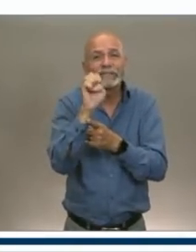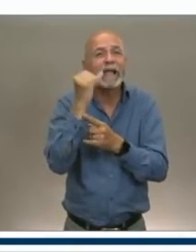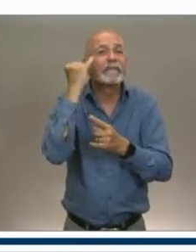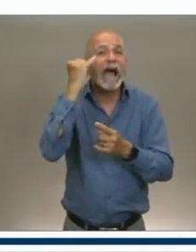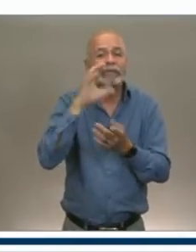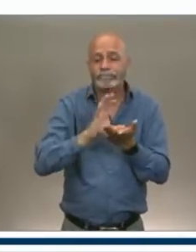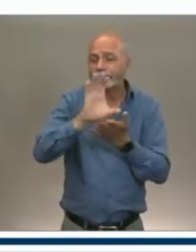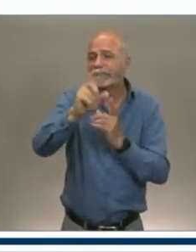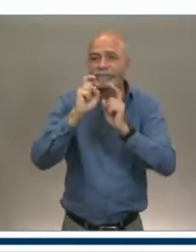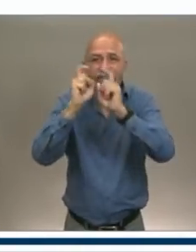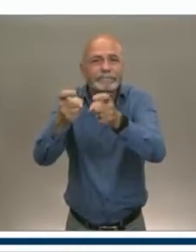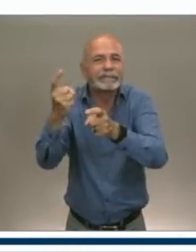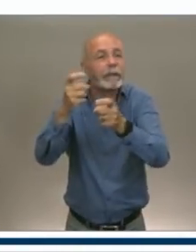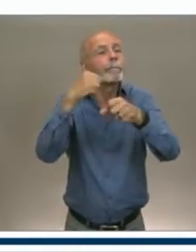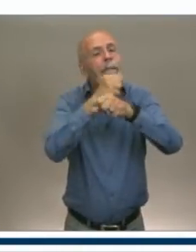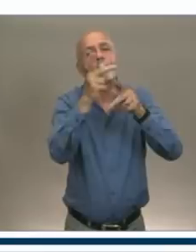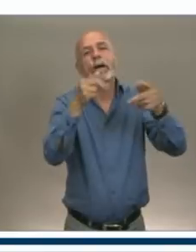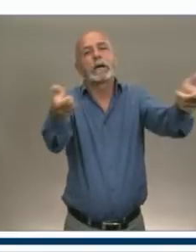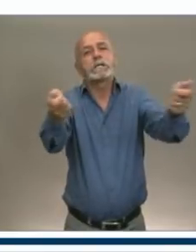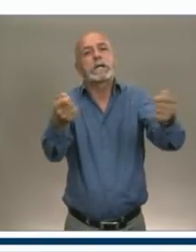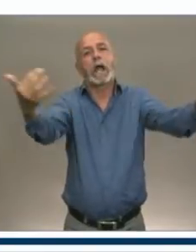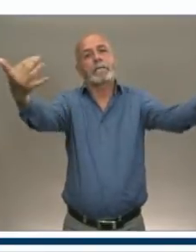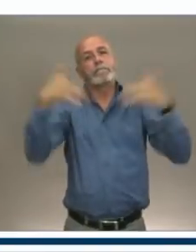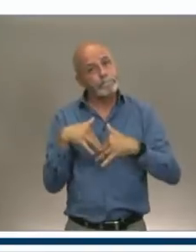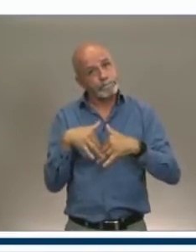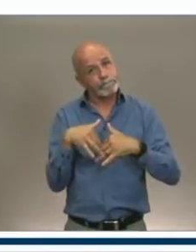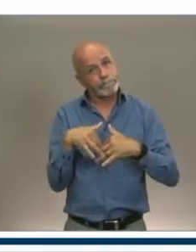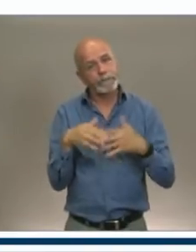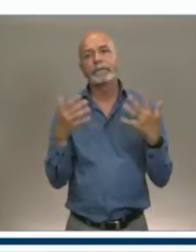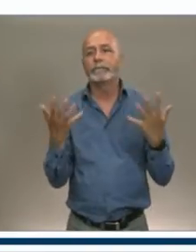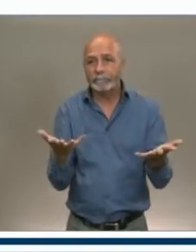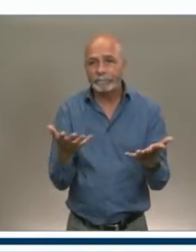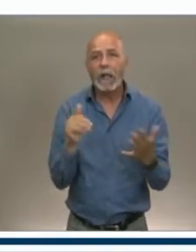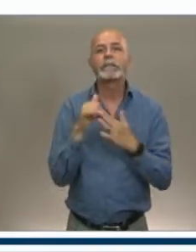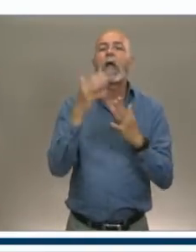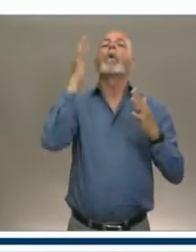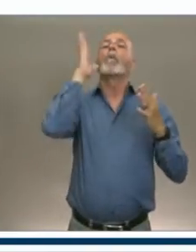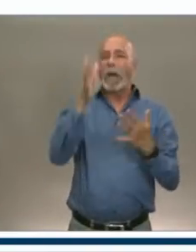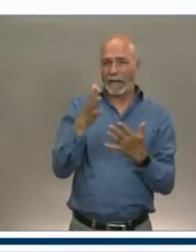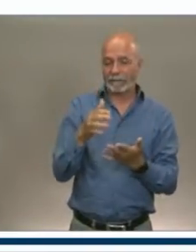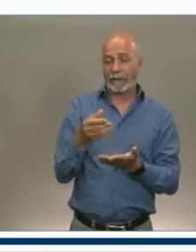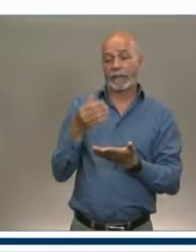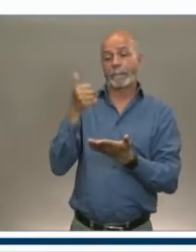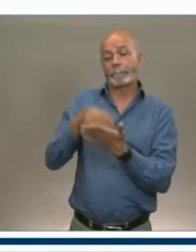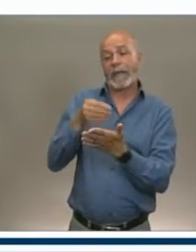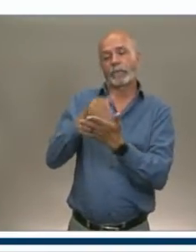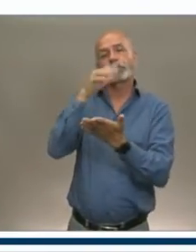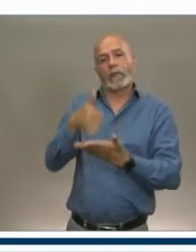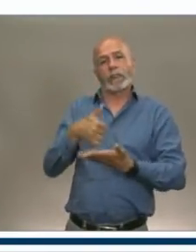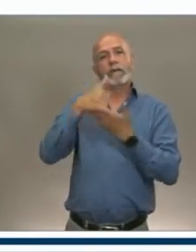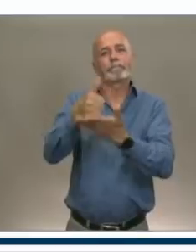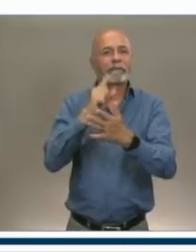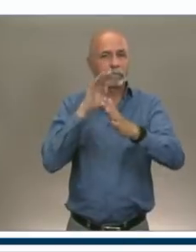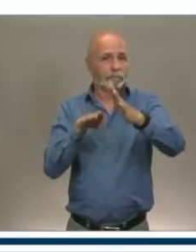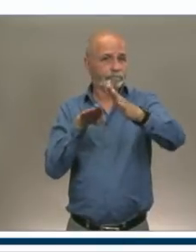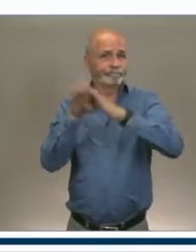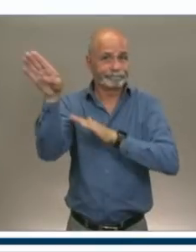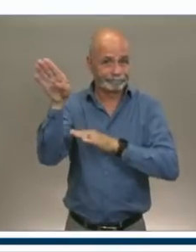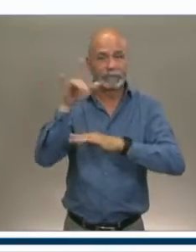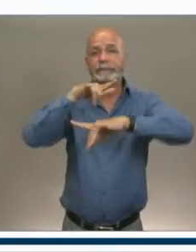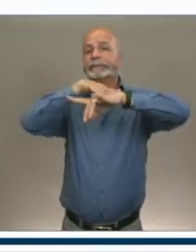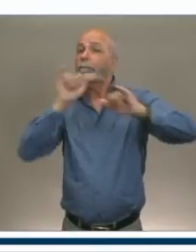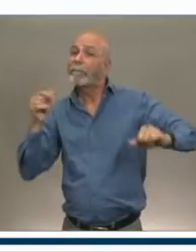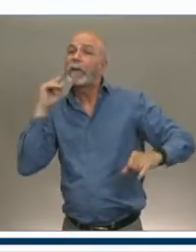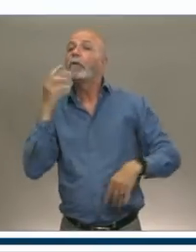you know, streaming money to many, many sectors, including our restaurant industry, which is quite hard hit.